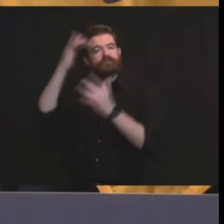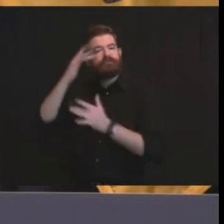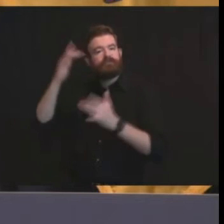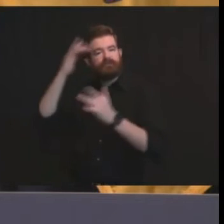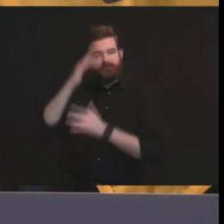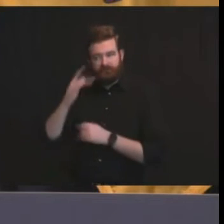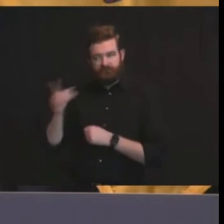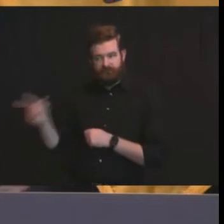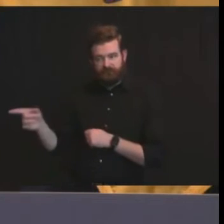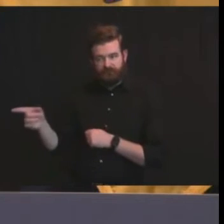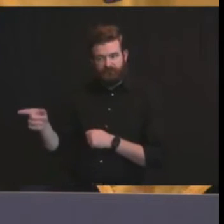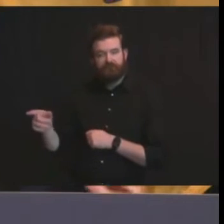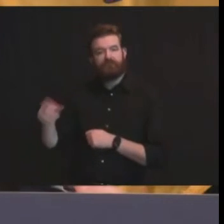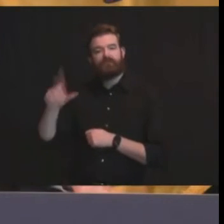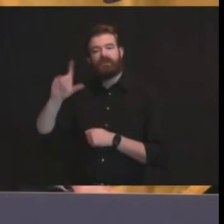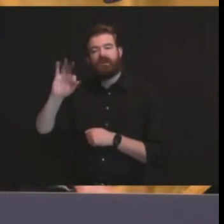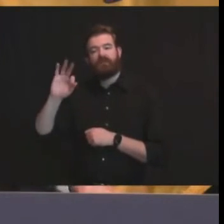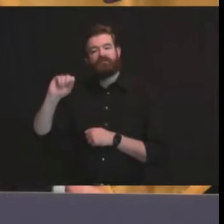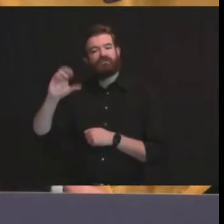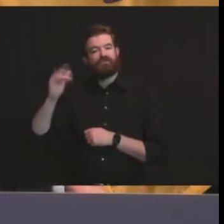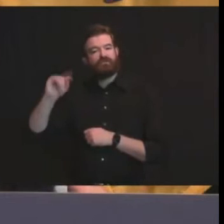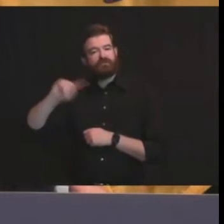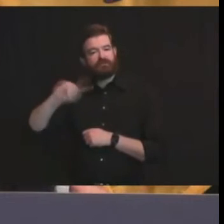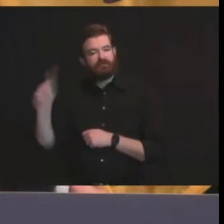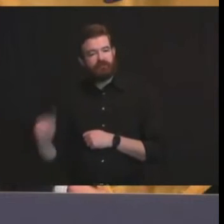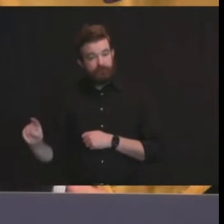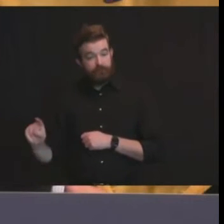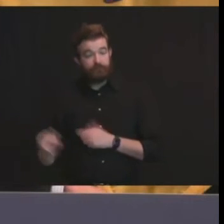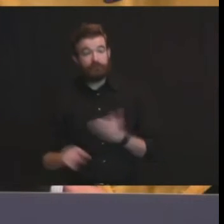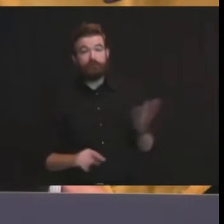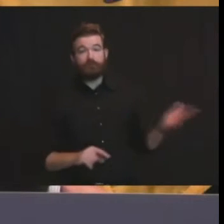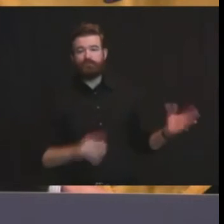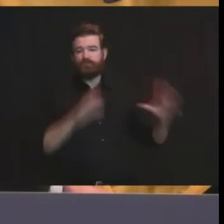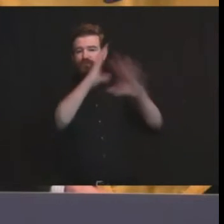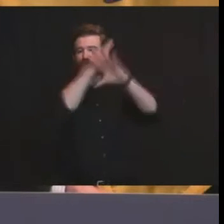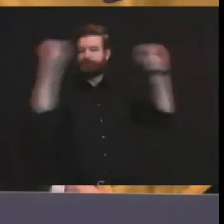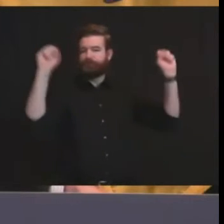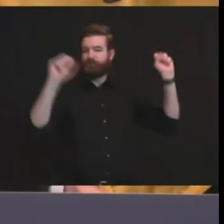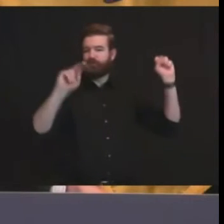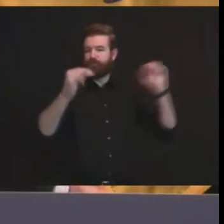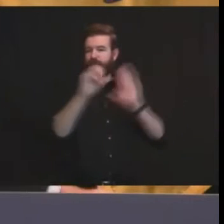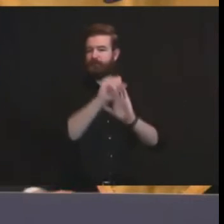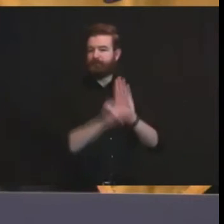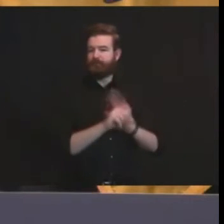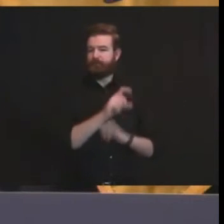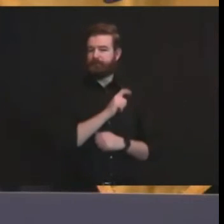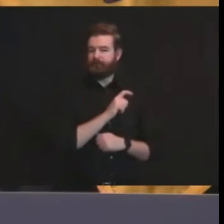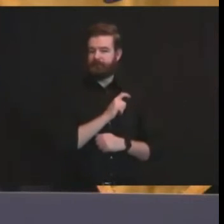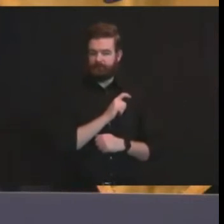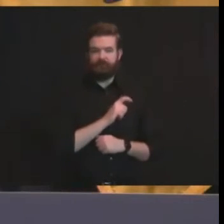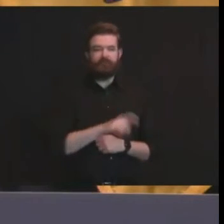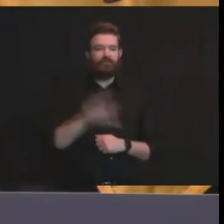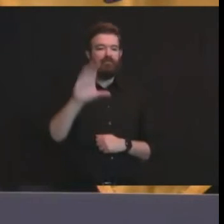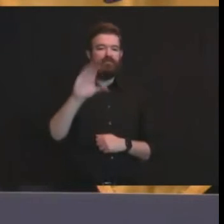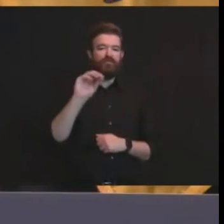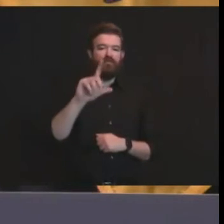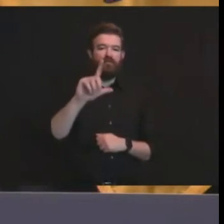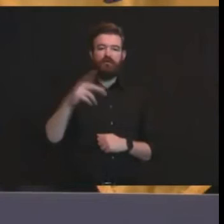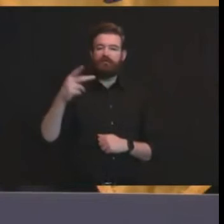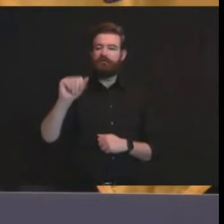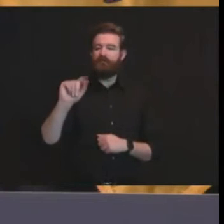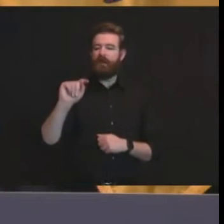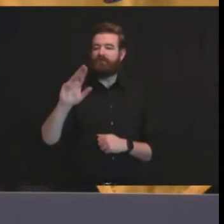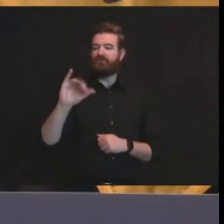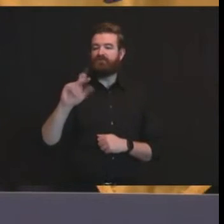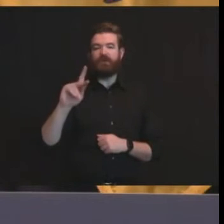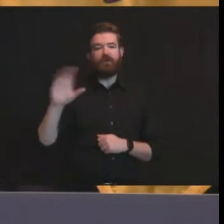ed to my left the superintendent of the state police a guy who needs no introduction colonel pat callahan the director of the office of homeland